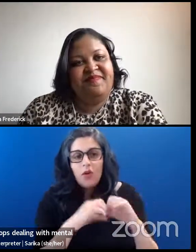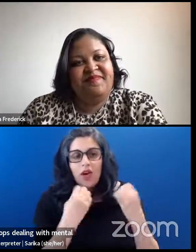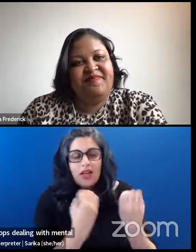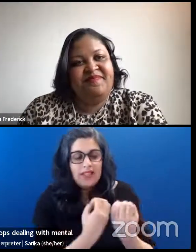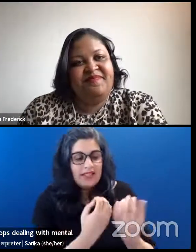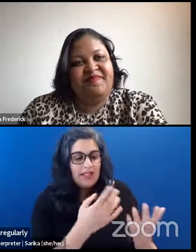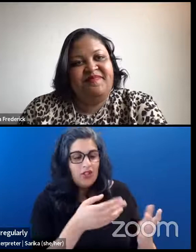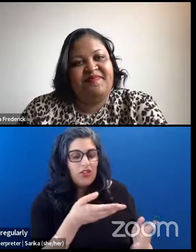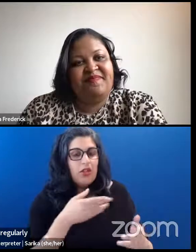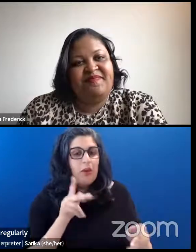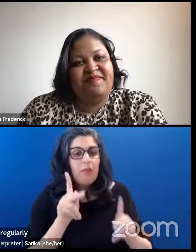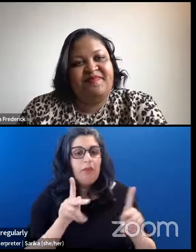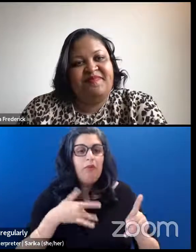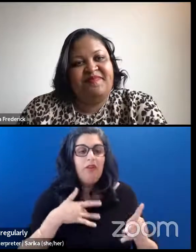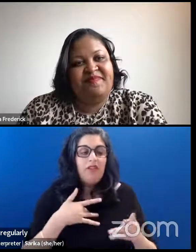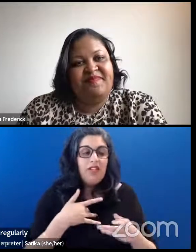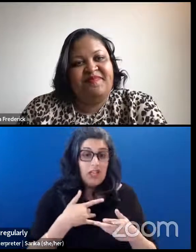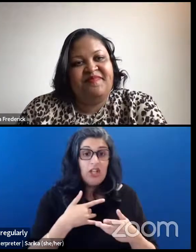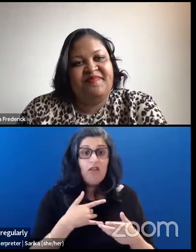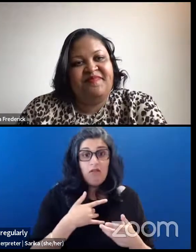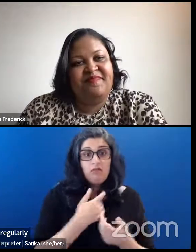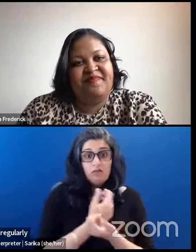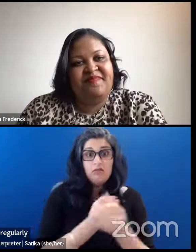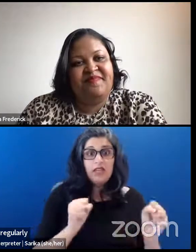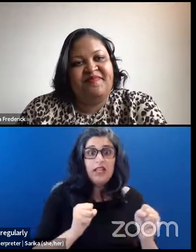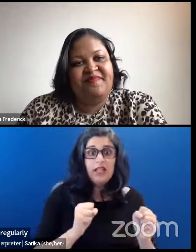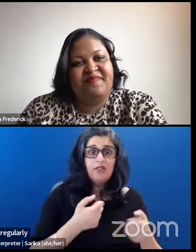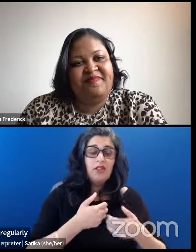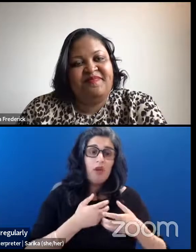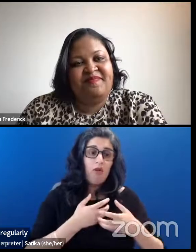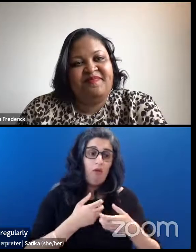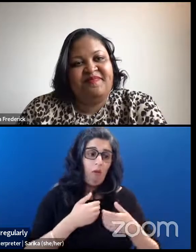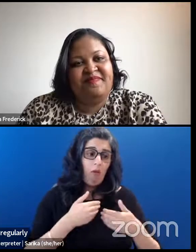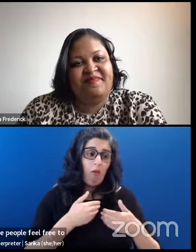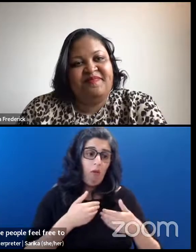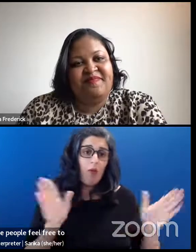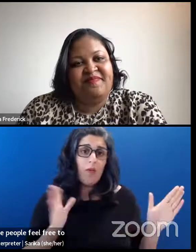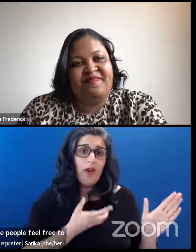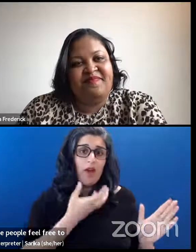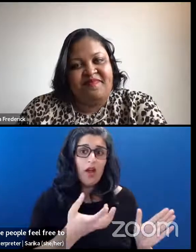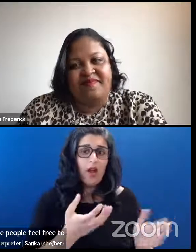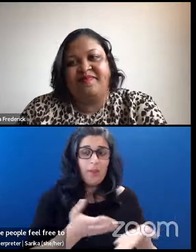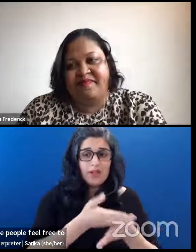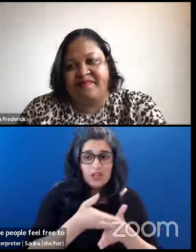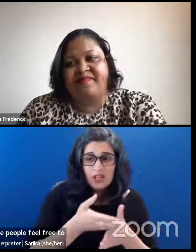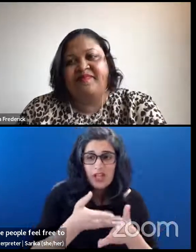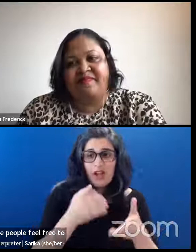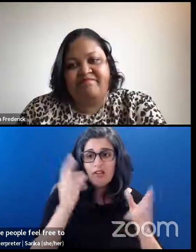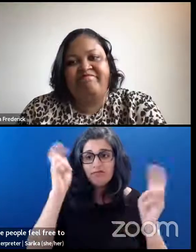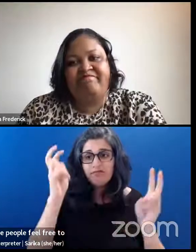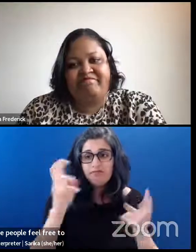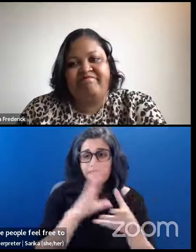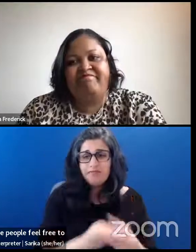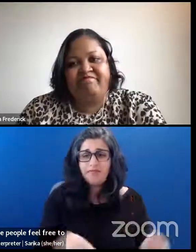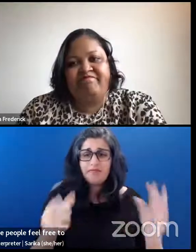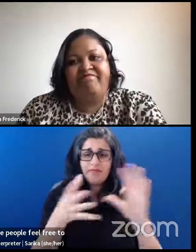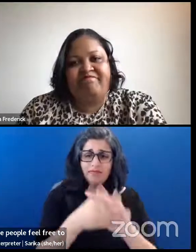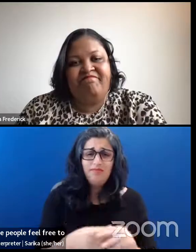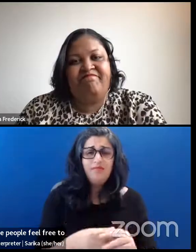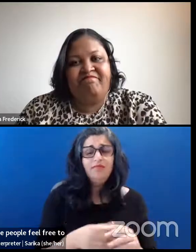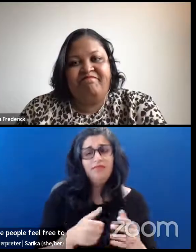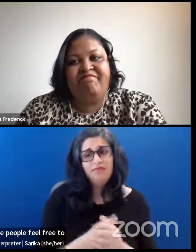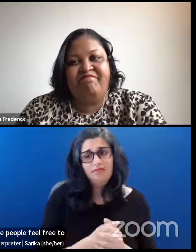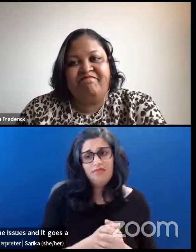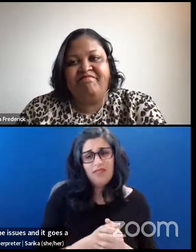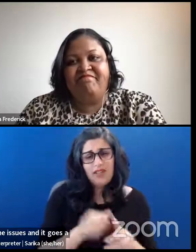to open up, to be vulnerable about the issues, and to share their experience, goes a long way in restoring that trust and that faith in